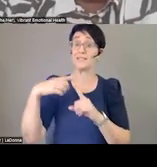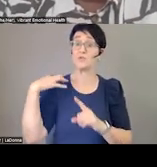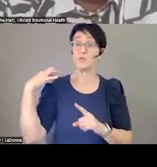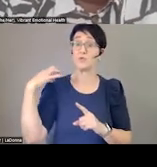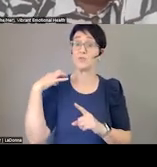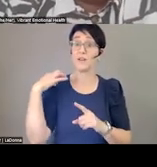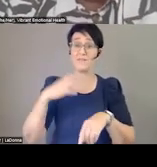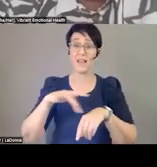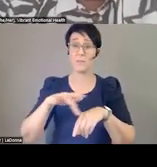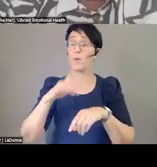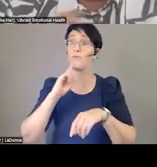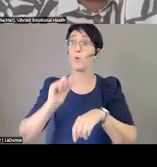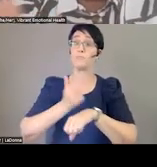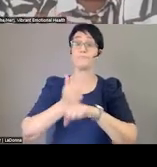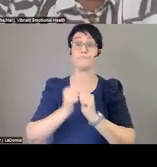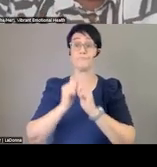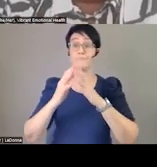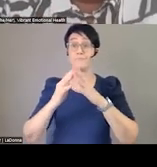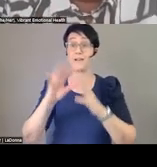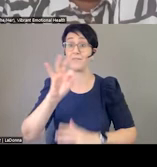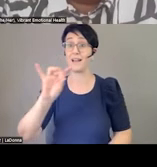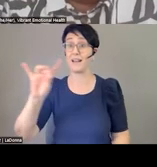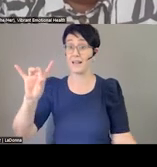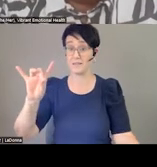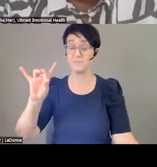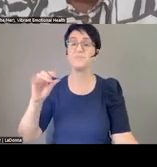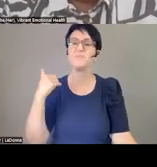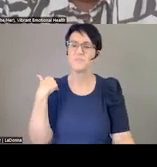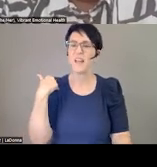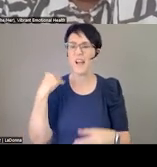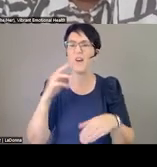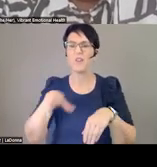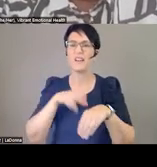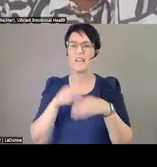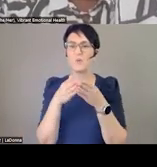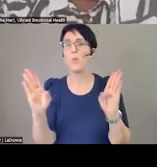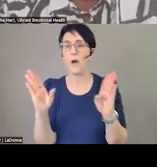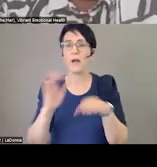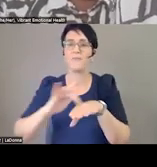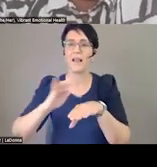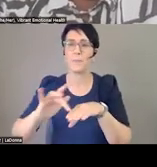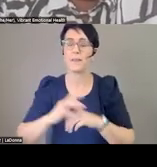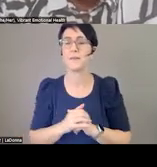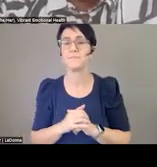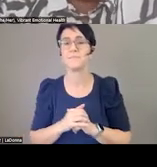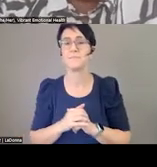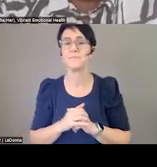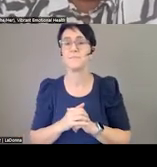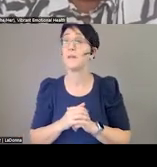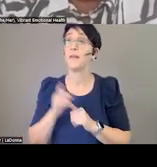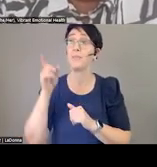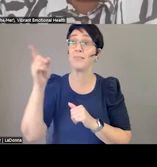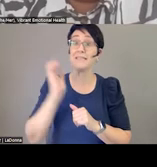we get ready for launch of 988 or nationwide availability of 988. And so, this will be the prize